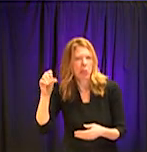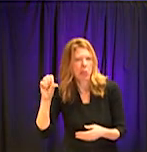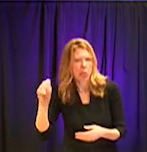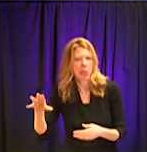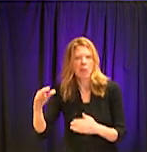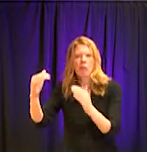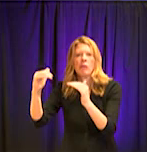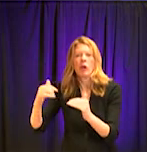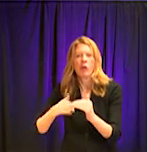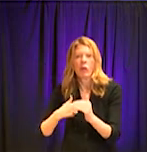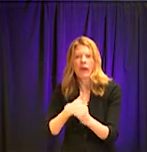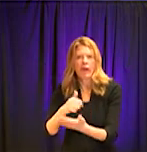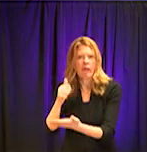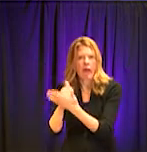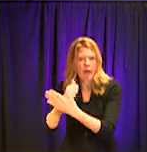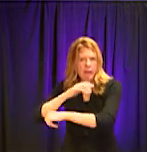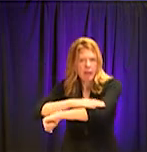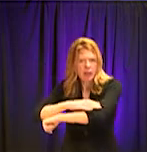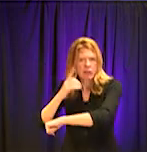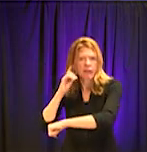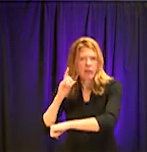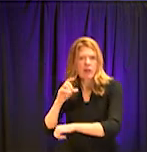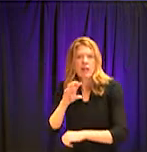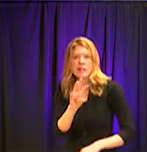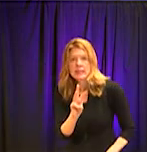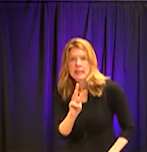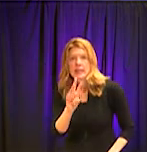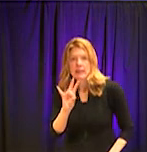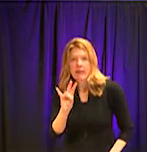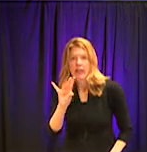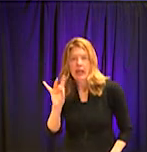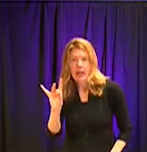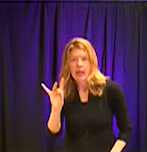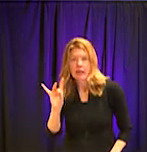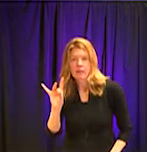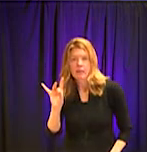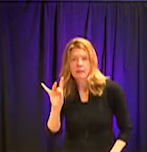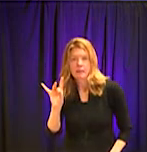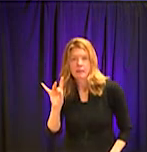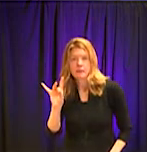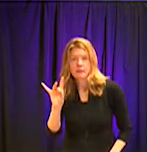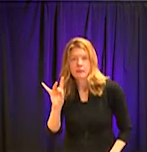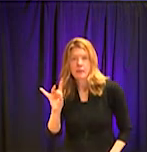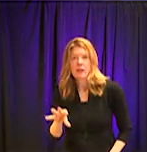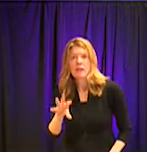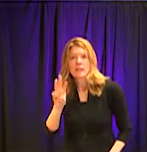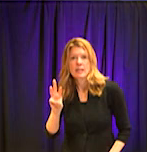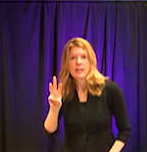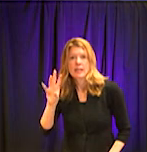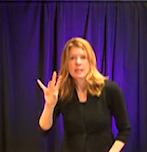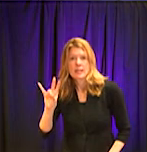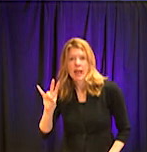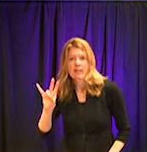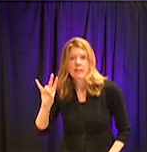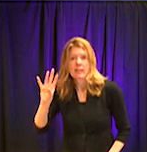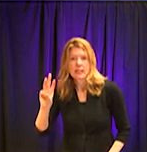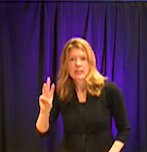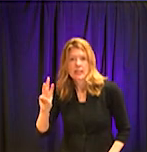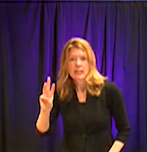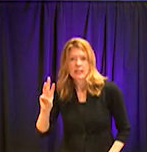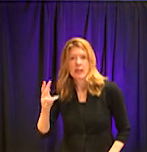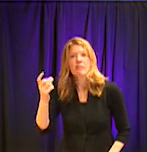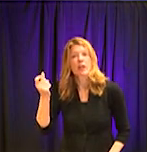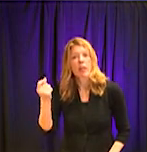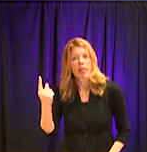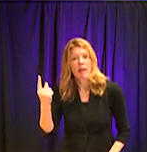students and for parents and it's 678-676-1188.